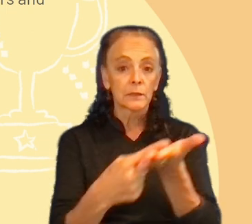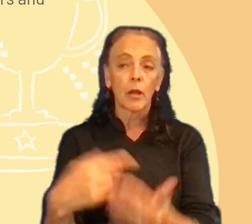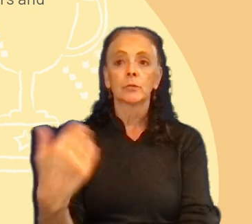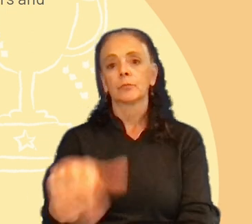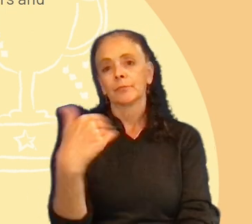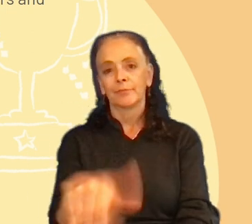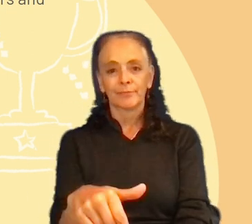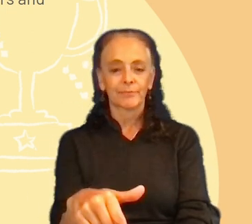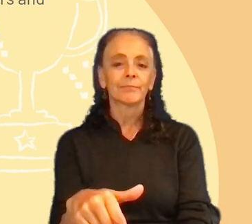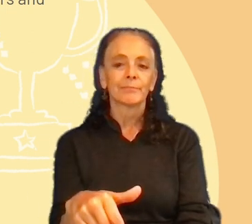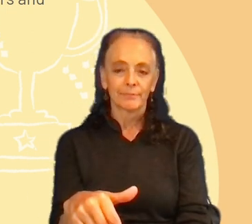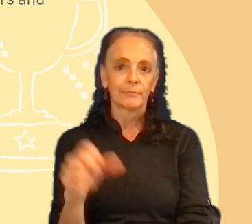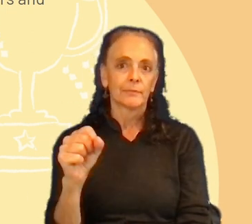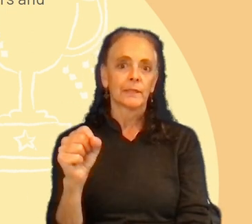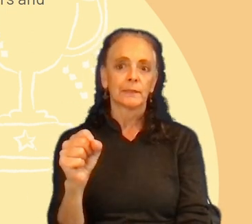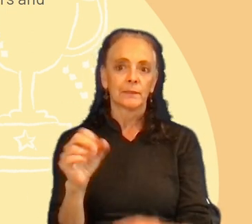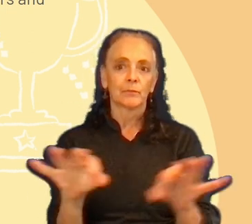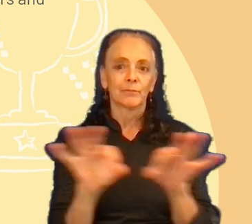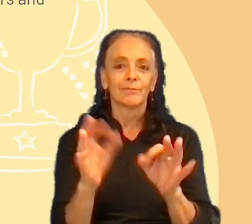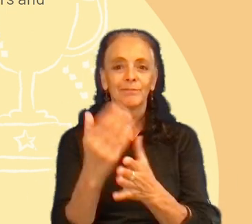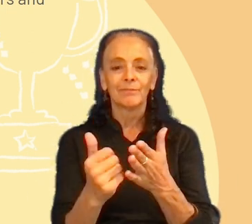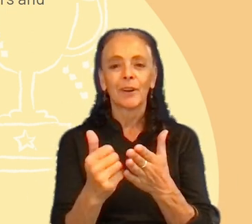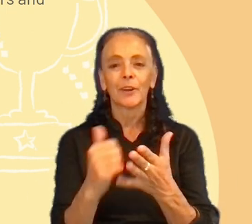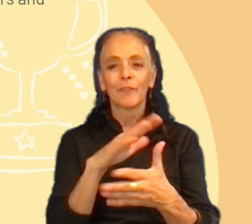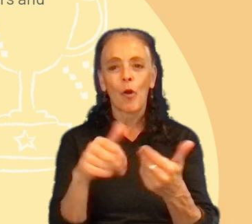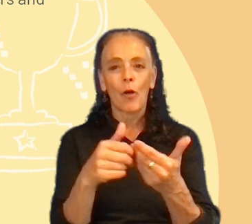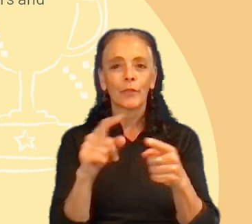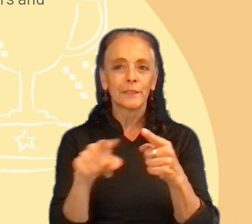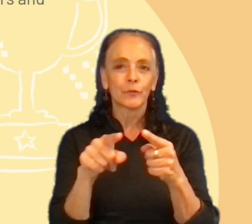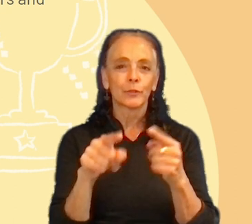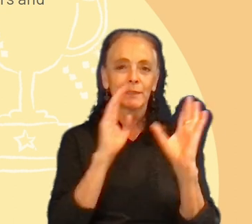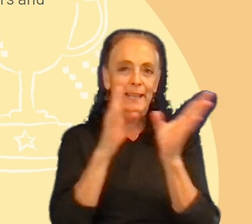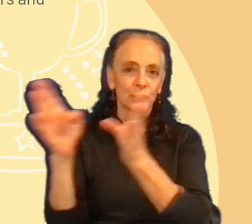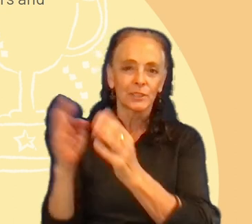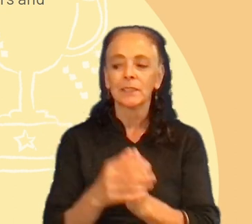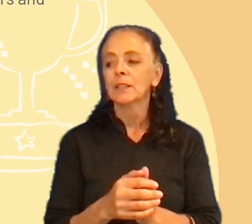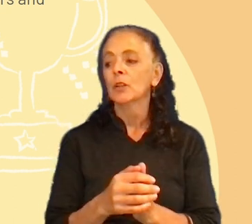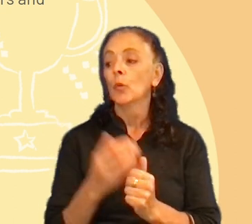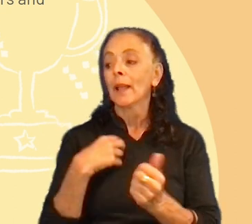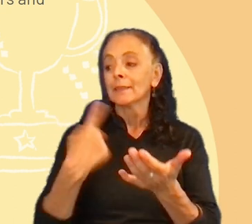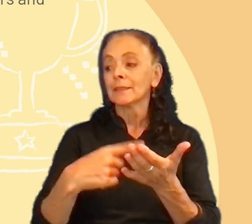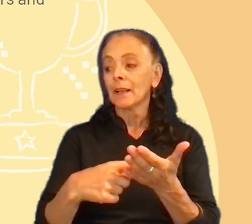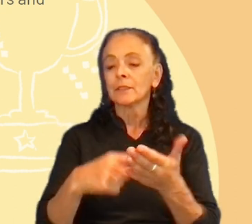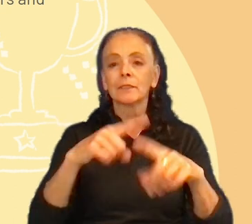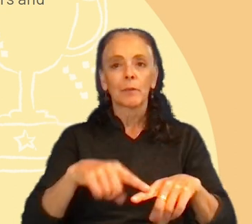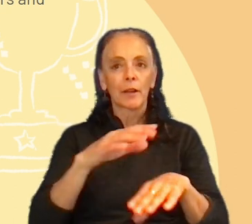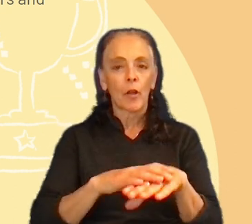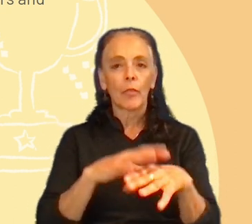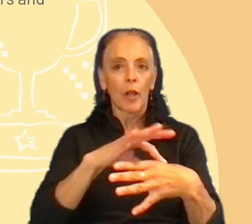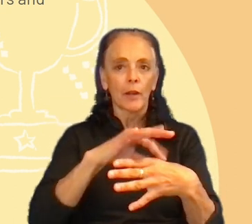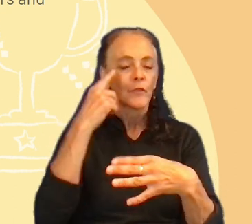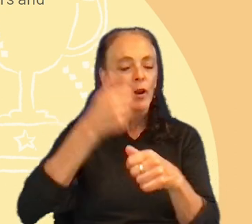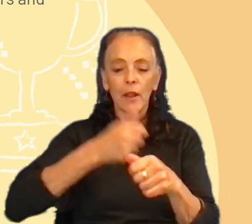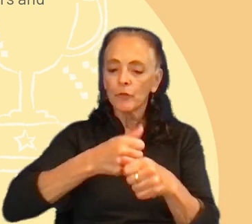uh, present in all the, the stages. We had discussion sessions based on content presented in every result meeting.